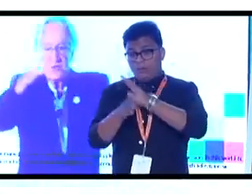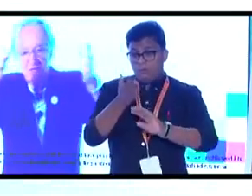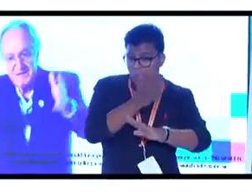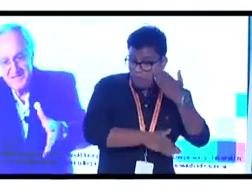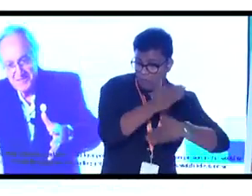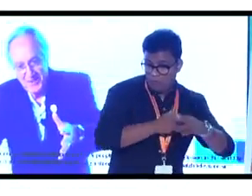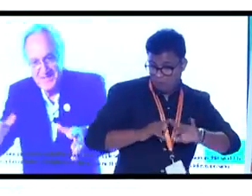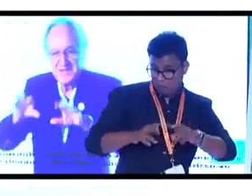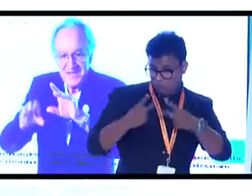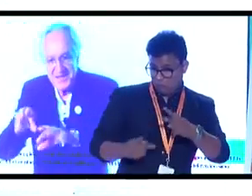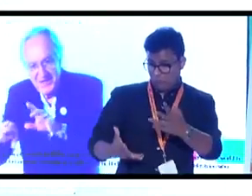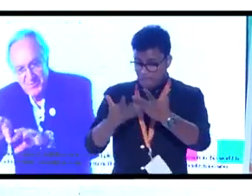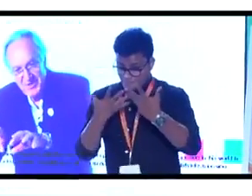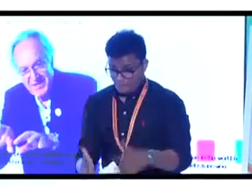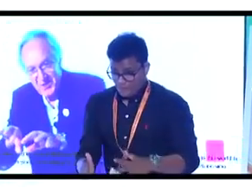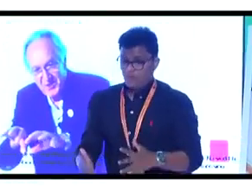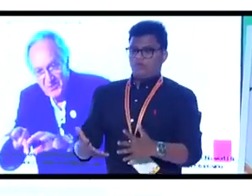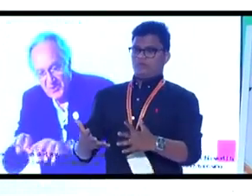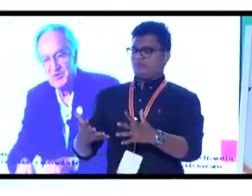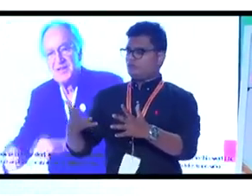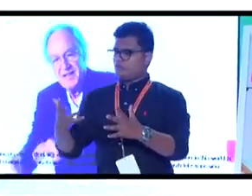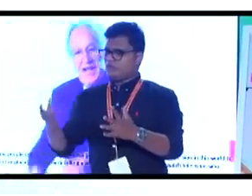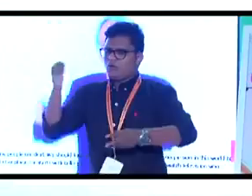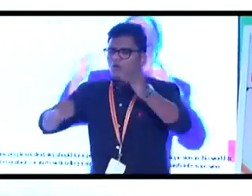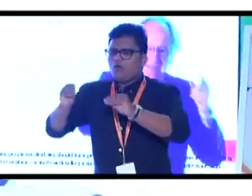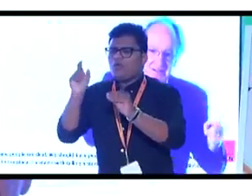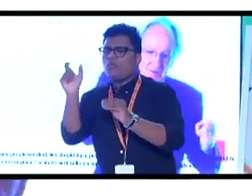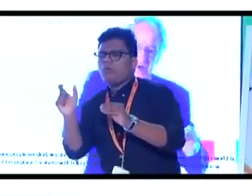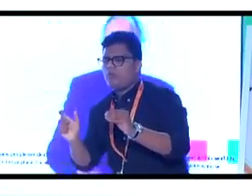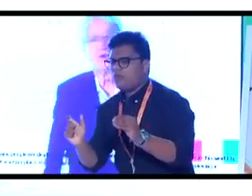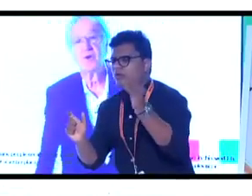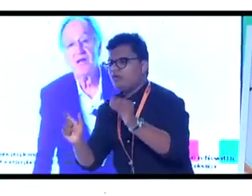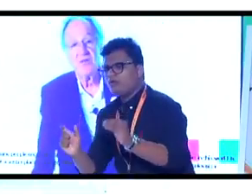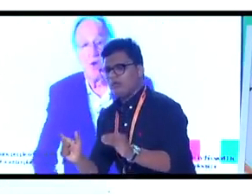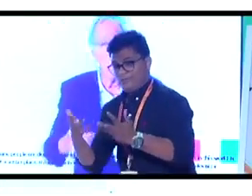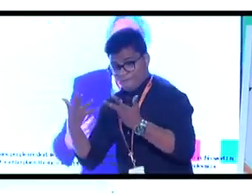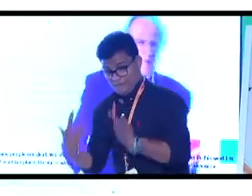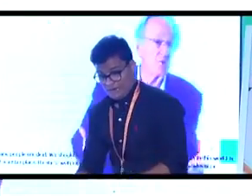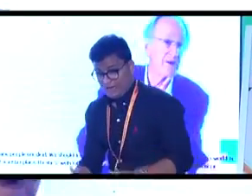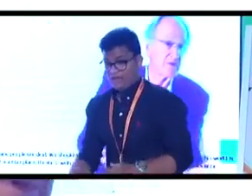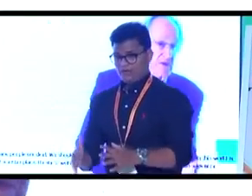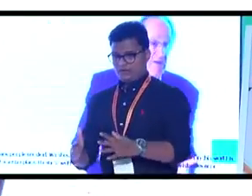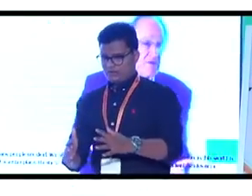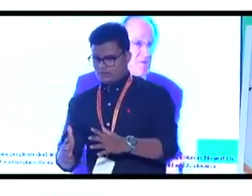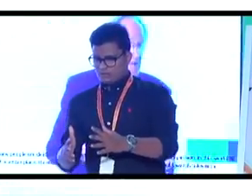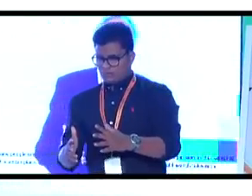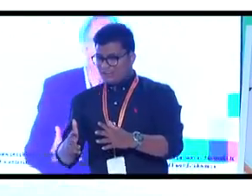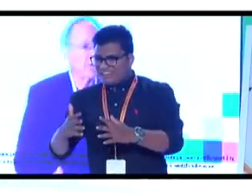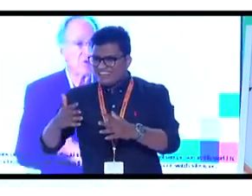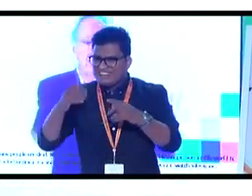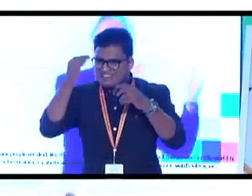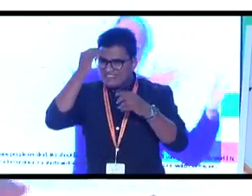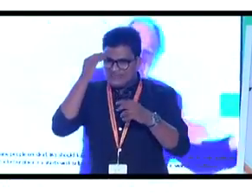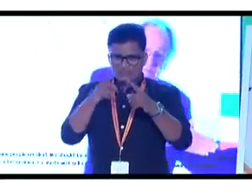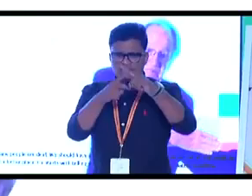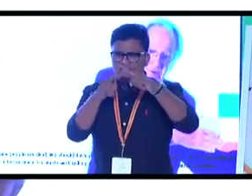then you sent it someplace, they put in all the words, and then you would show it. So the only programs on television were those